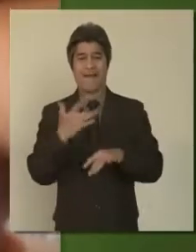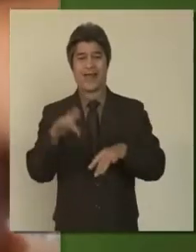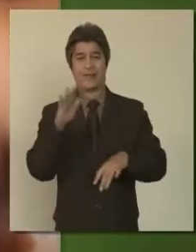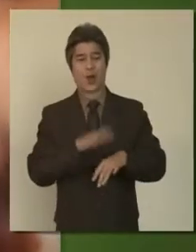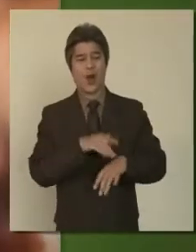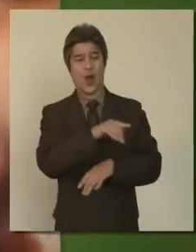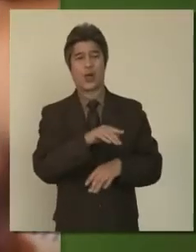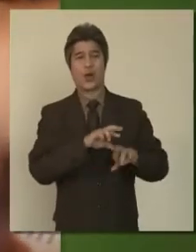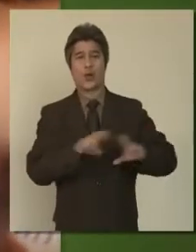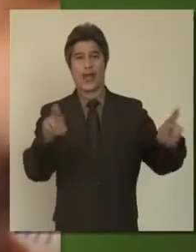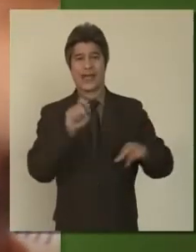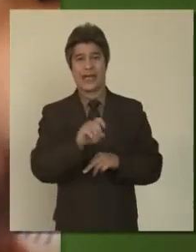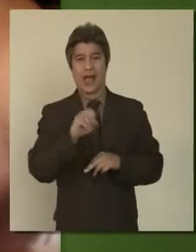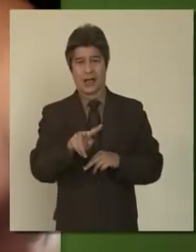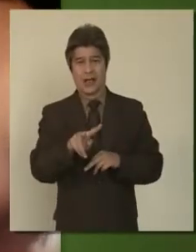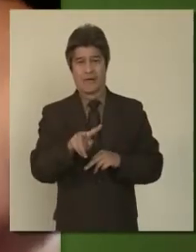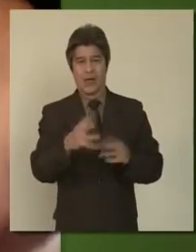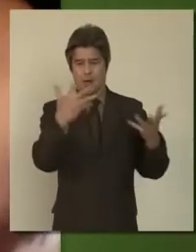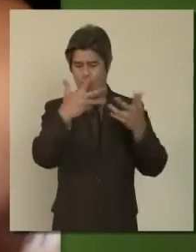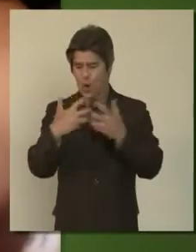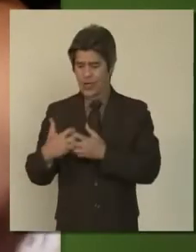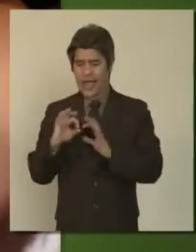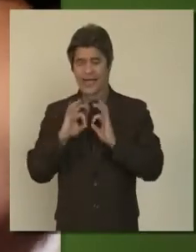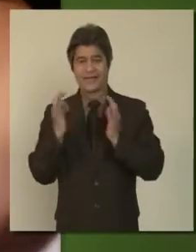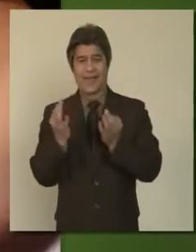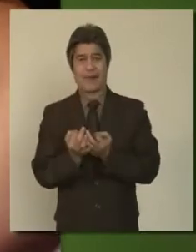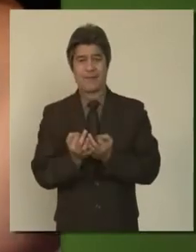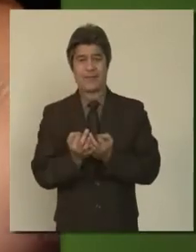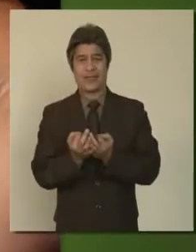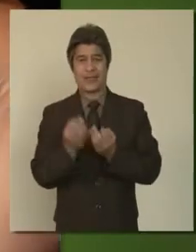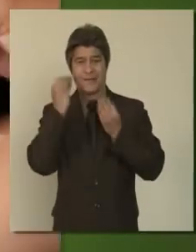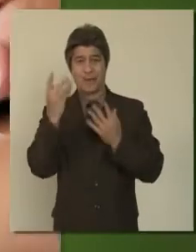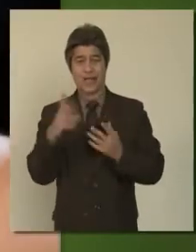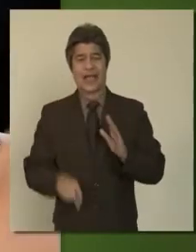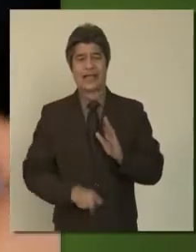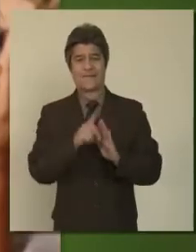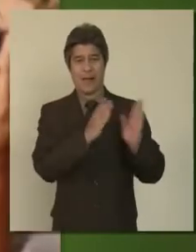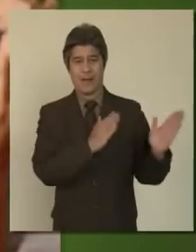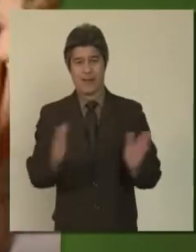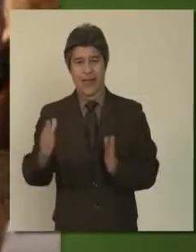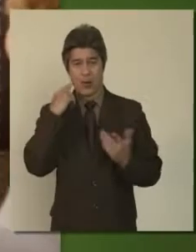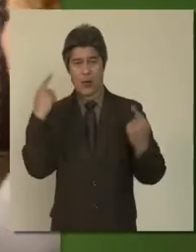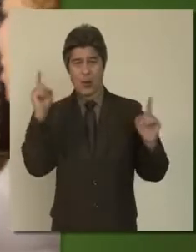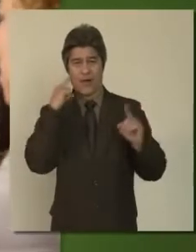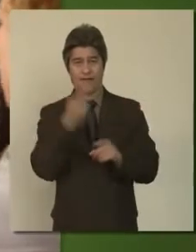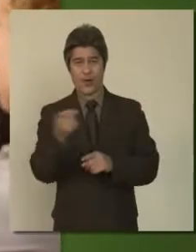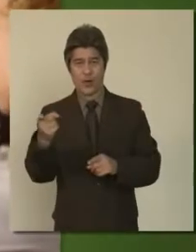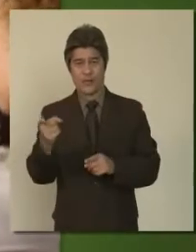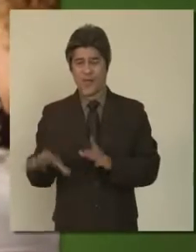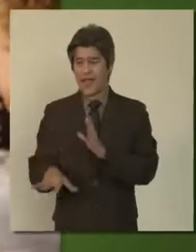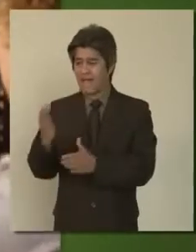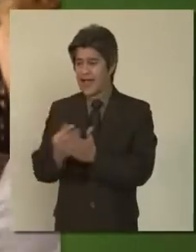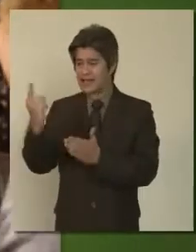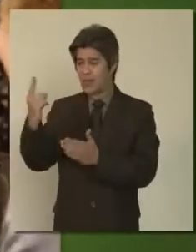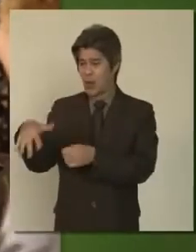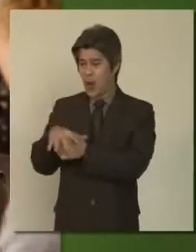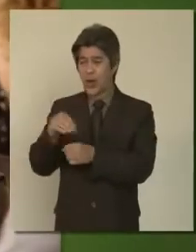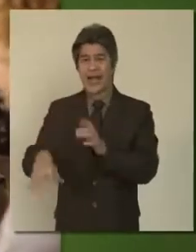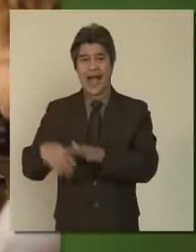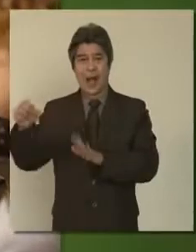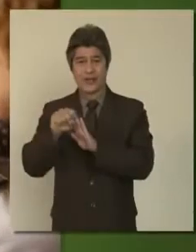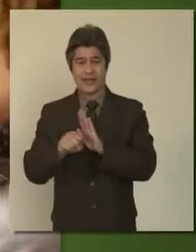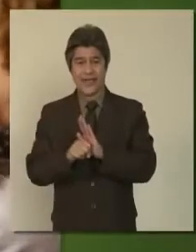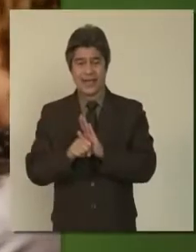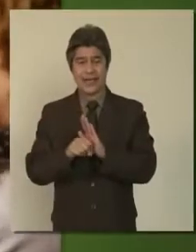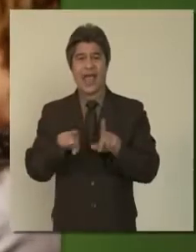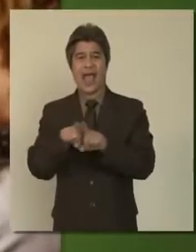organize family information and help you develop a plan that works for you. Identify someone locally and someone out of state who will be your contact person